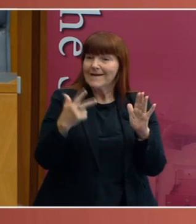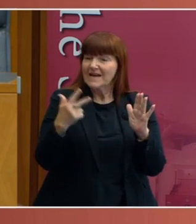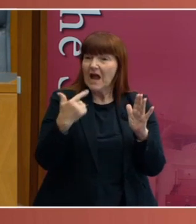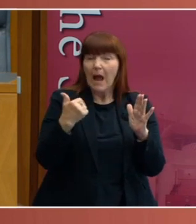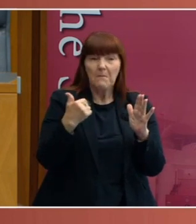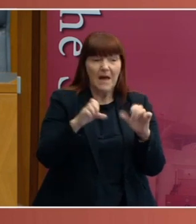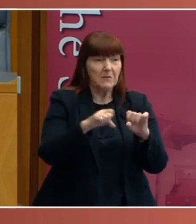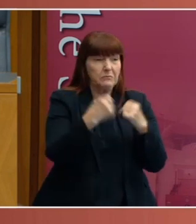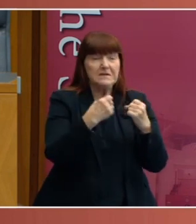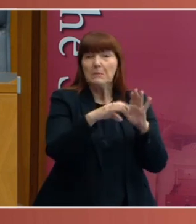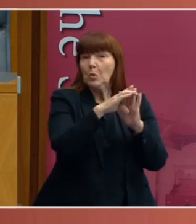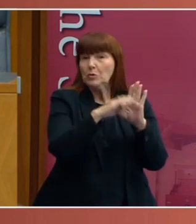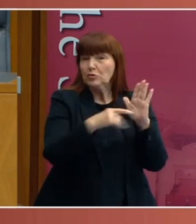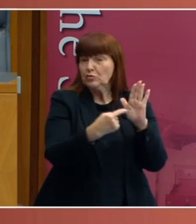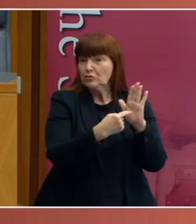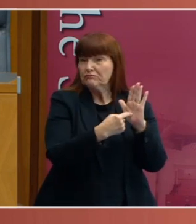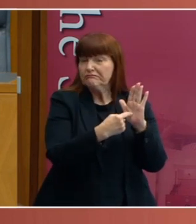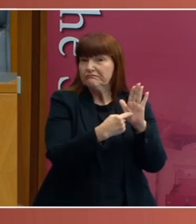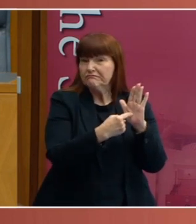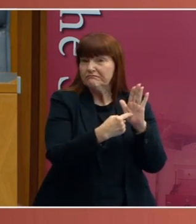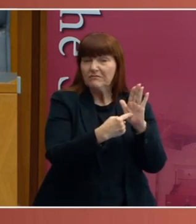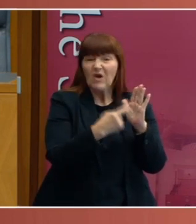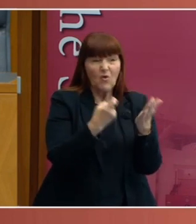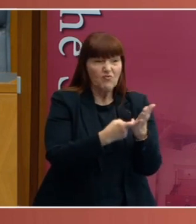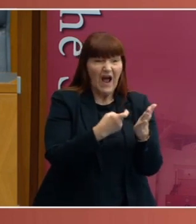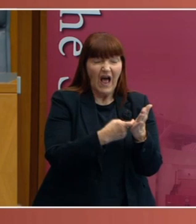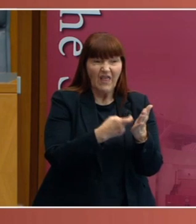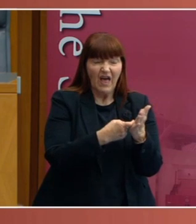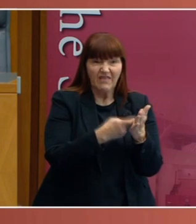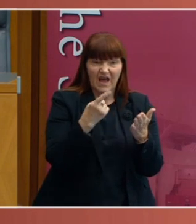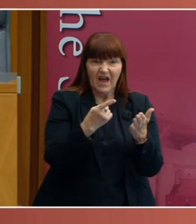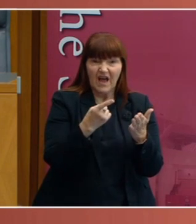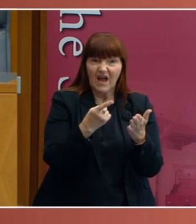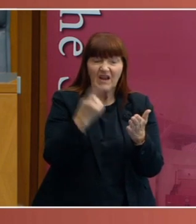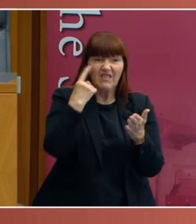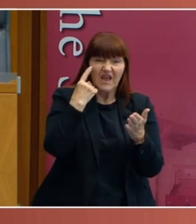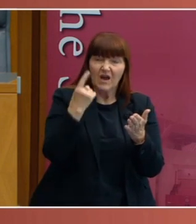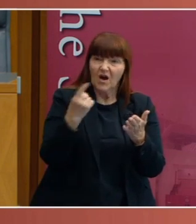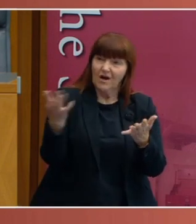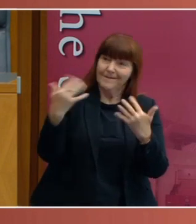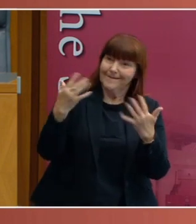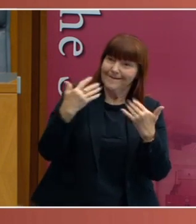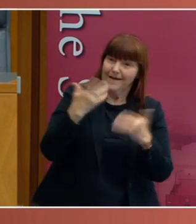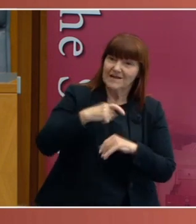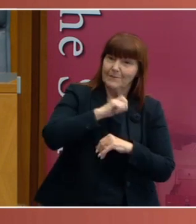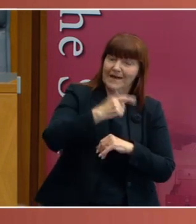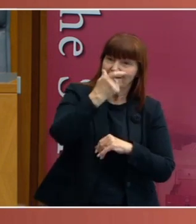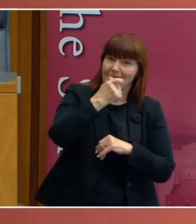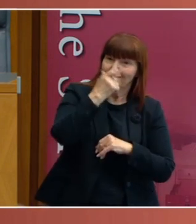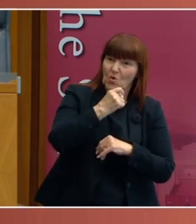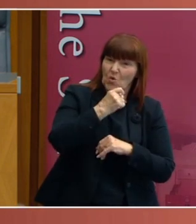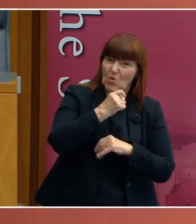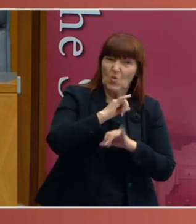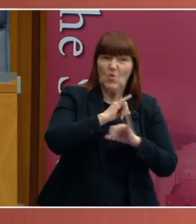fracture some constitutional statute rather than caught the disaster of the entrance within our border of the